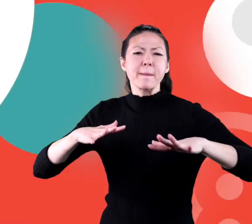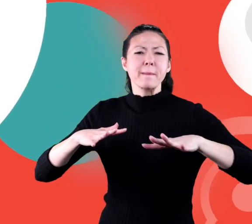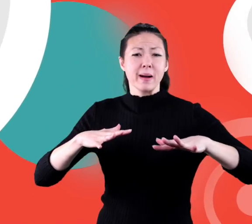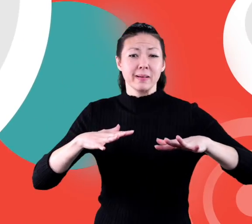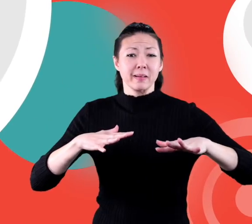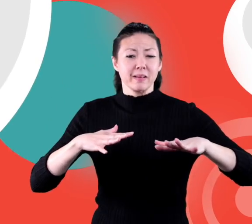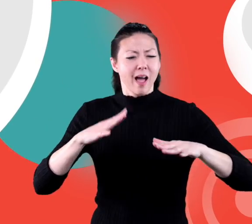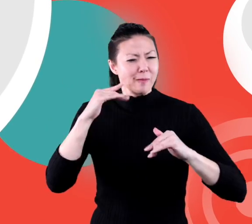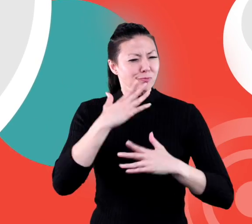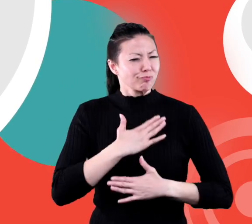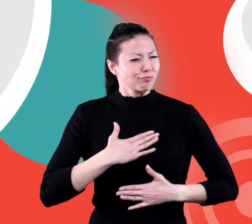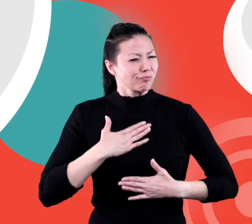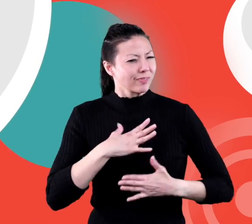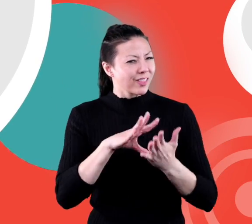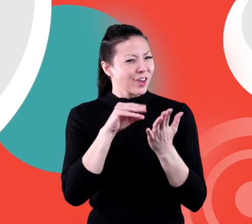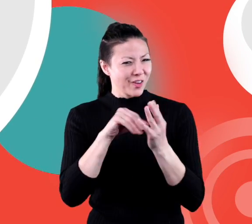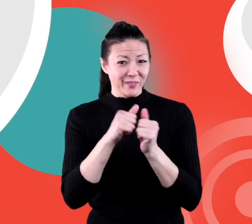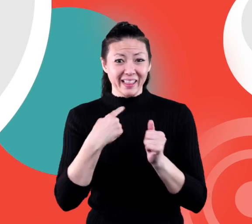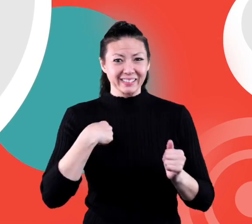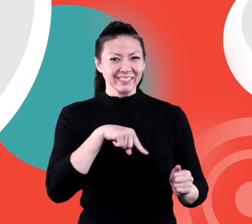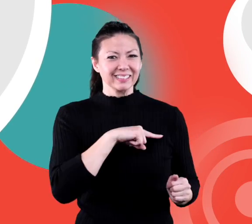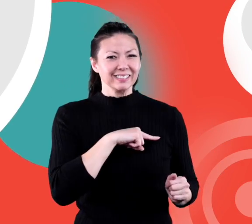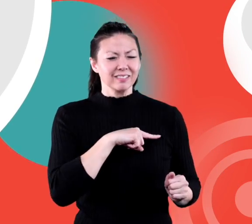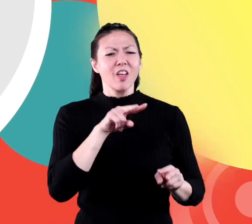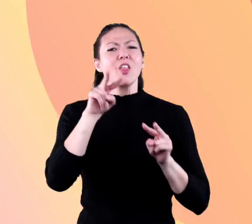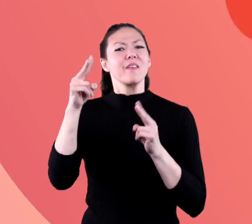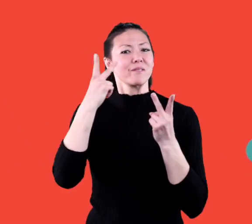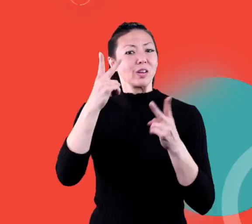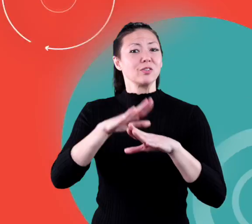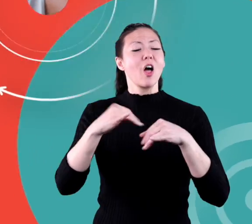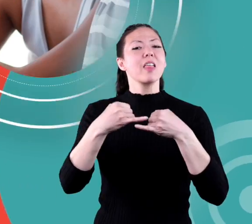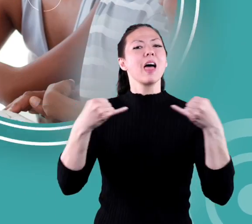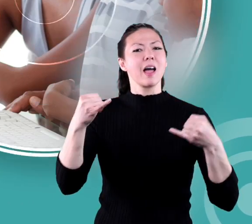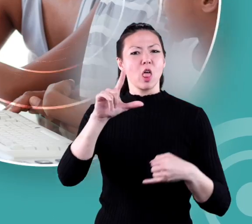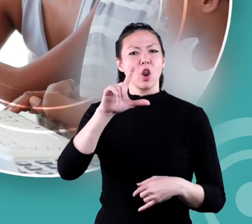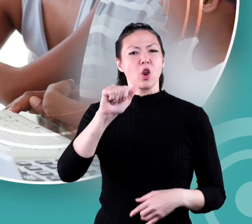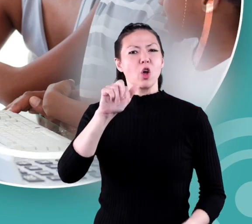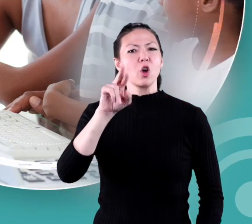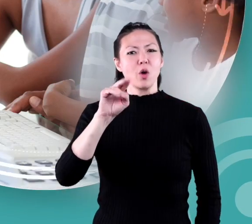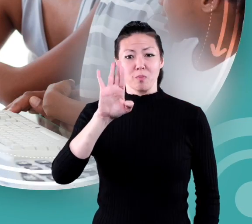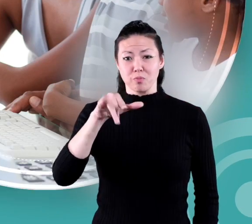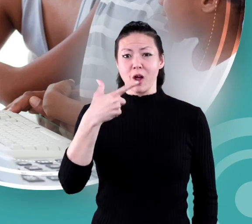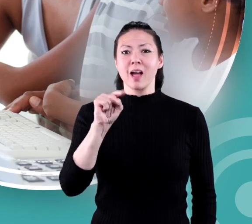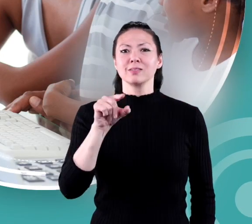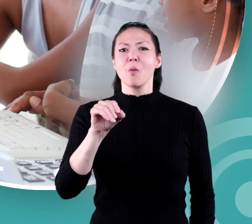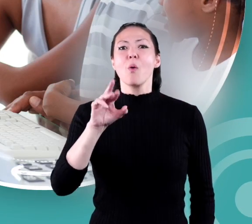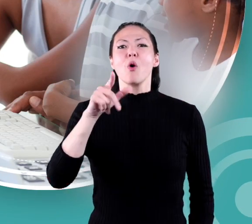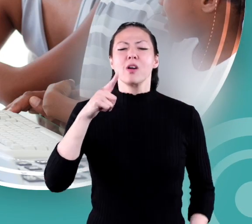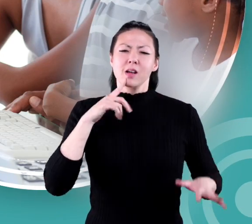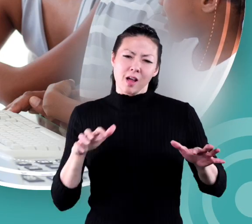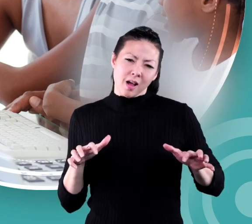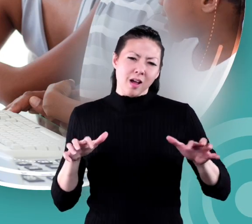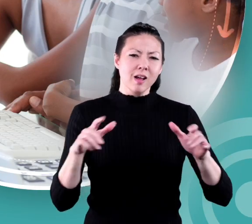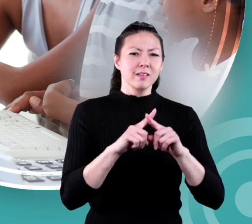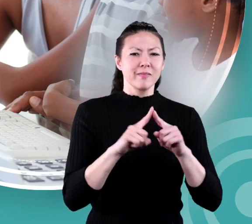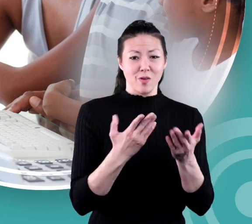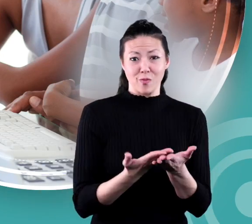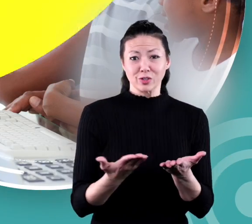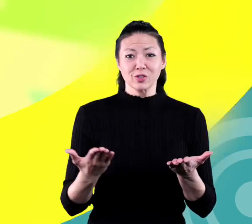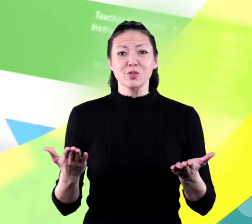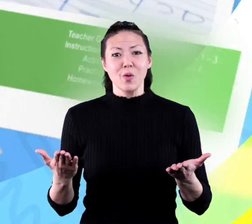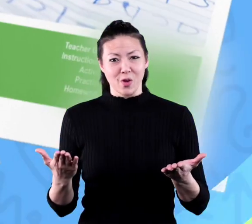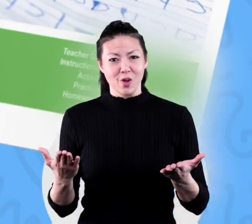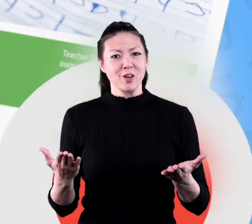Hope you had fun learning with us. Visit us at learnbright.org for thousands of free